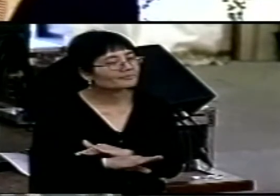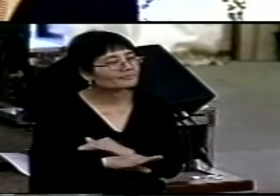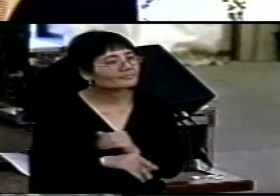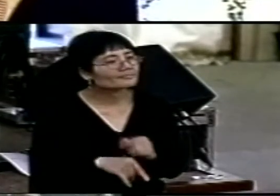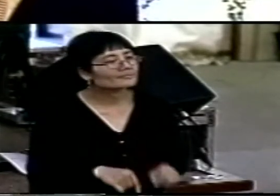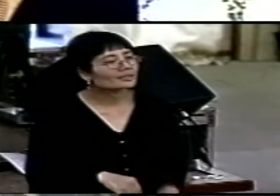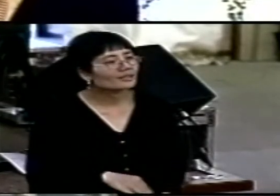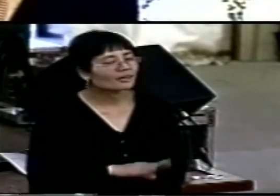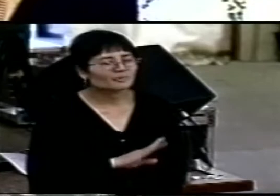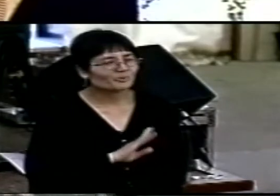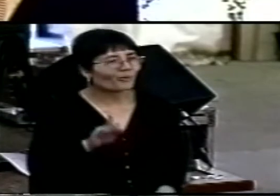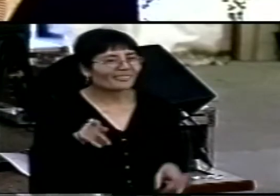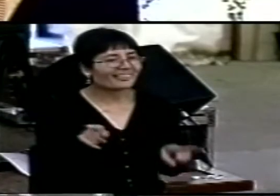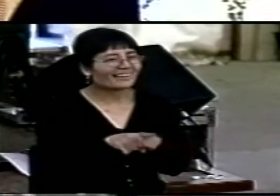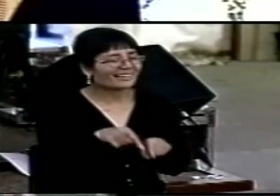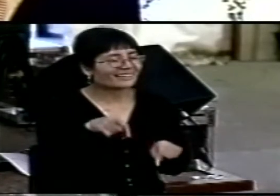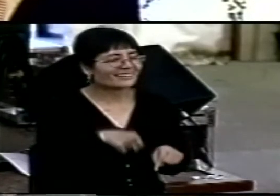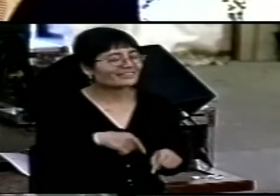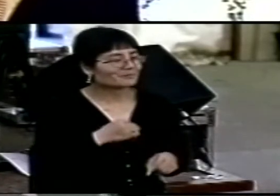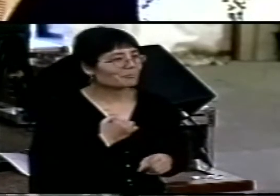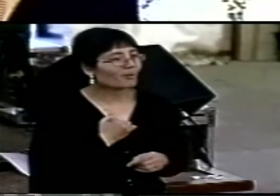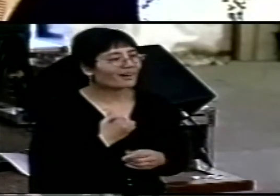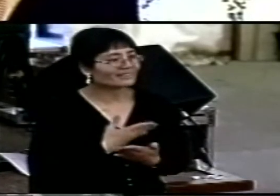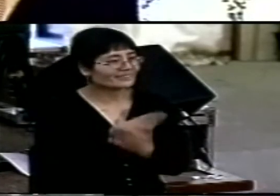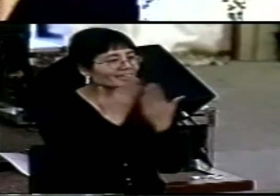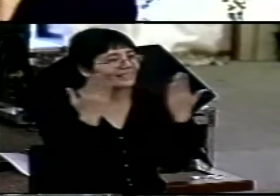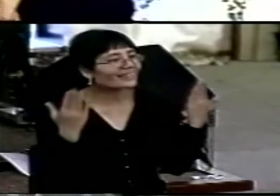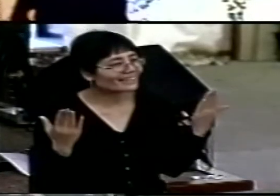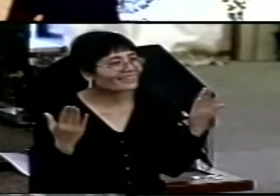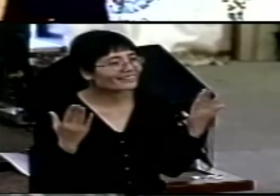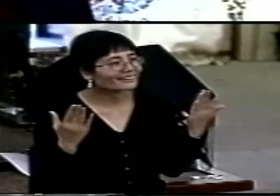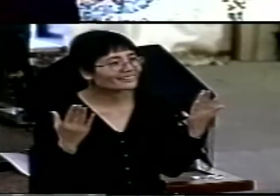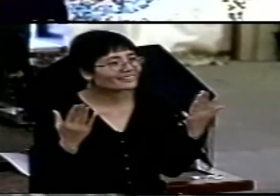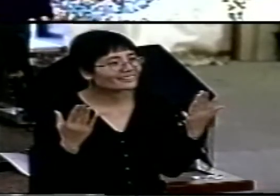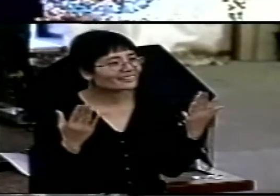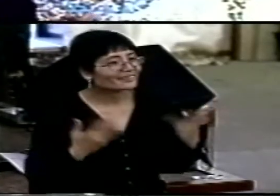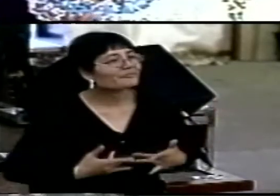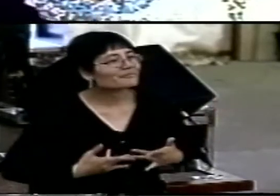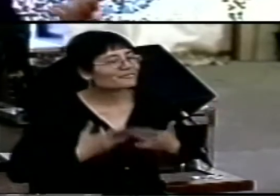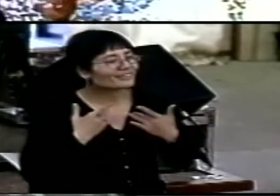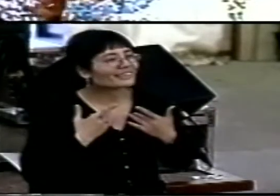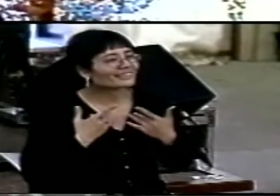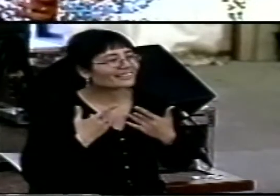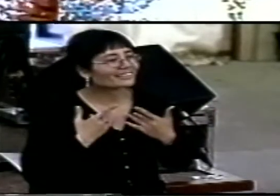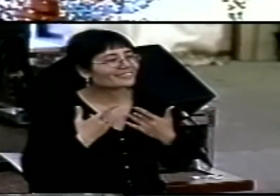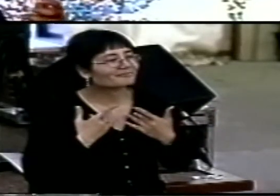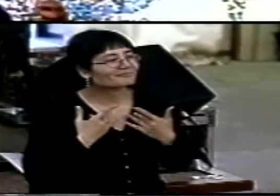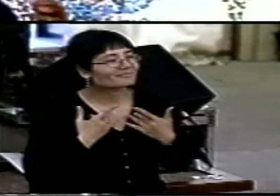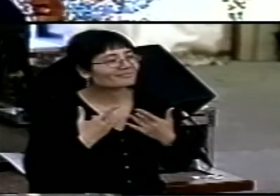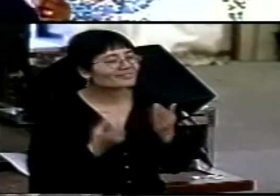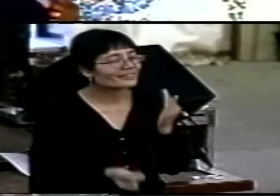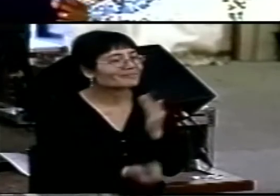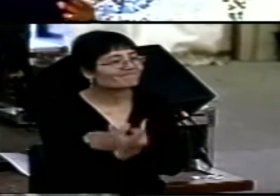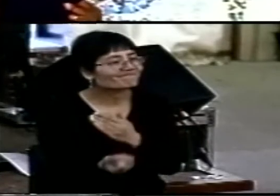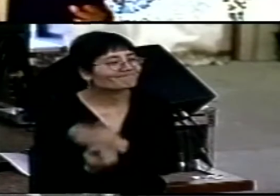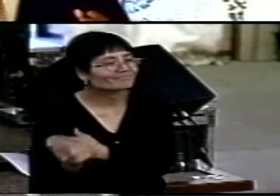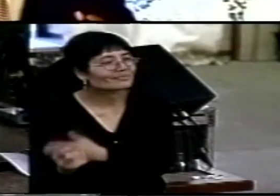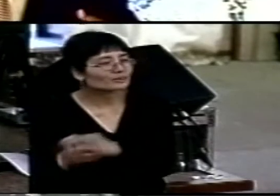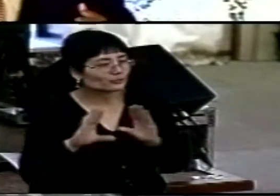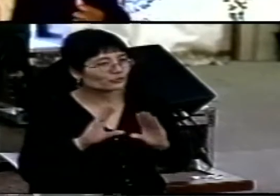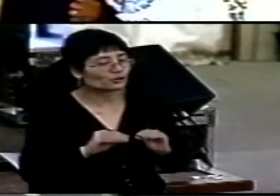wasn't like this in my days. It's a kind of sentiment which comes crashing in on progress,